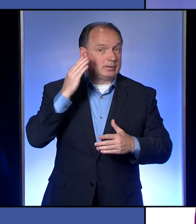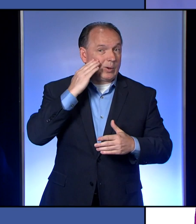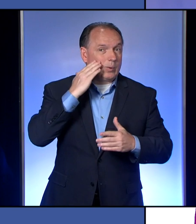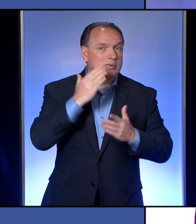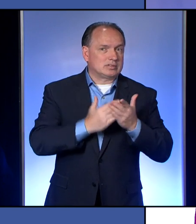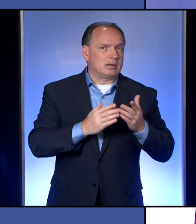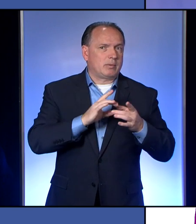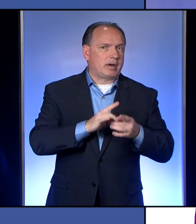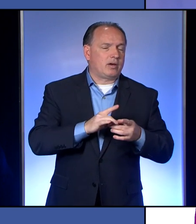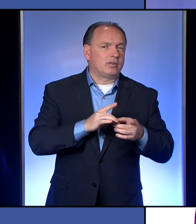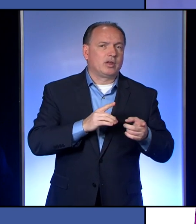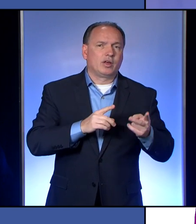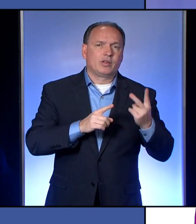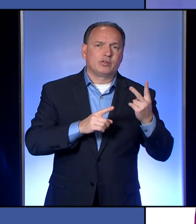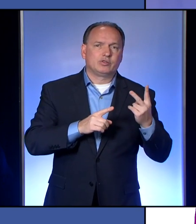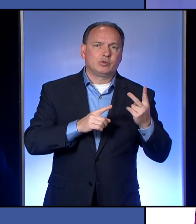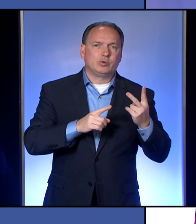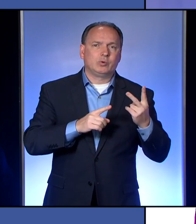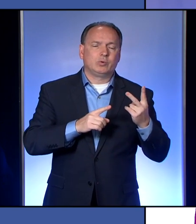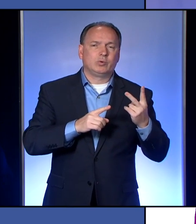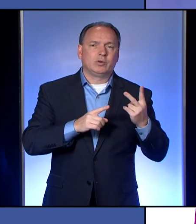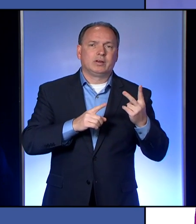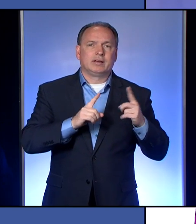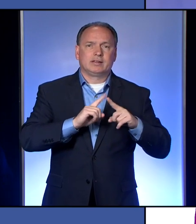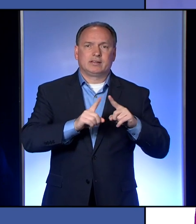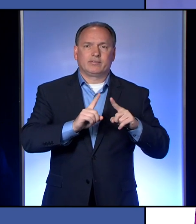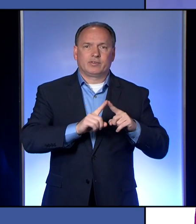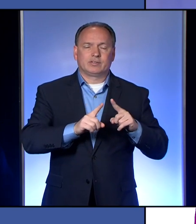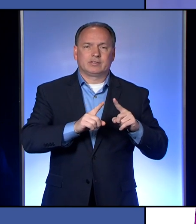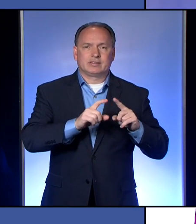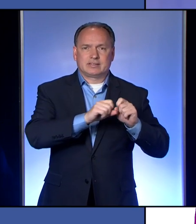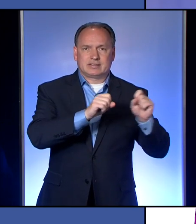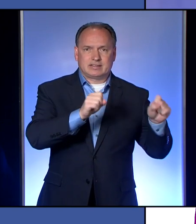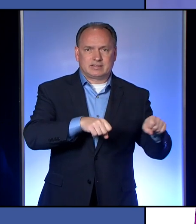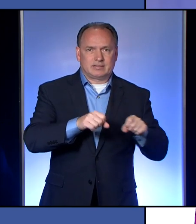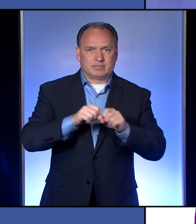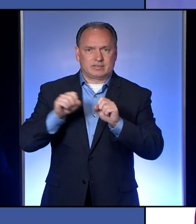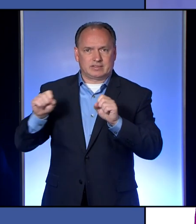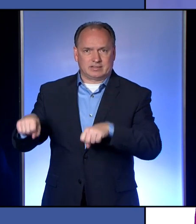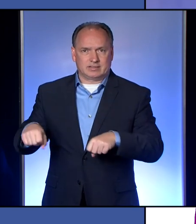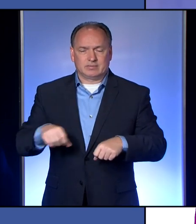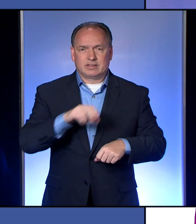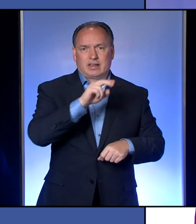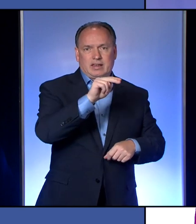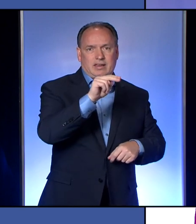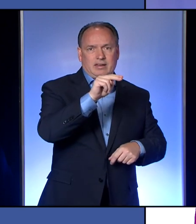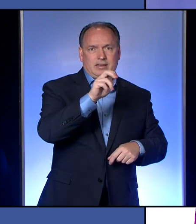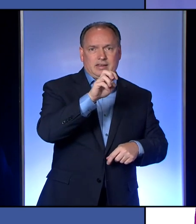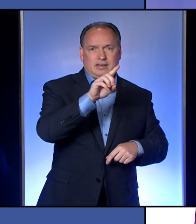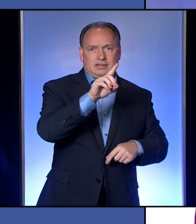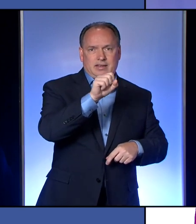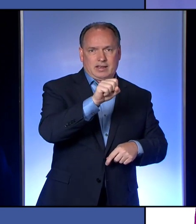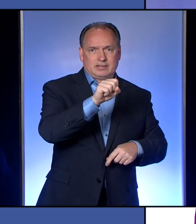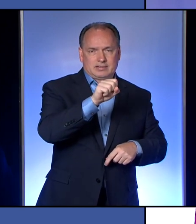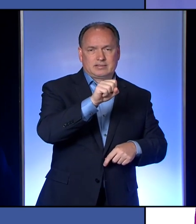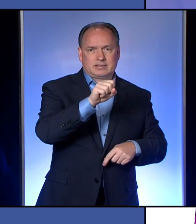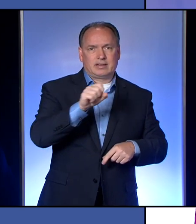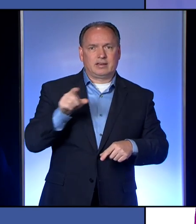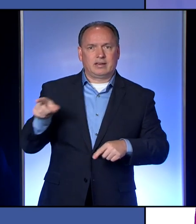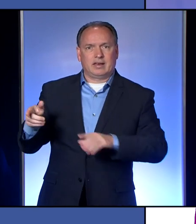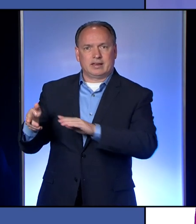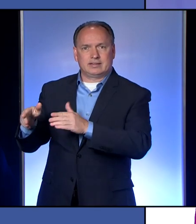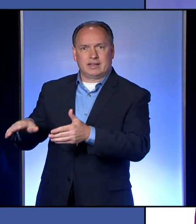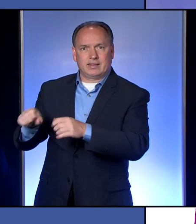is that the two systems, the one that records deaths and the NED system that we use, they are different